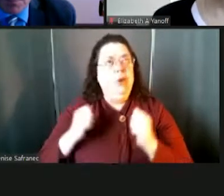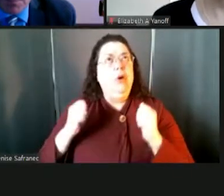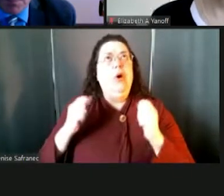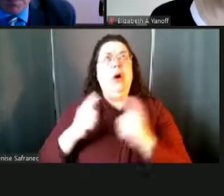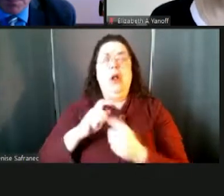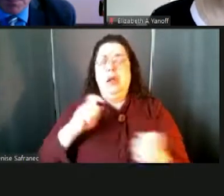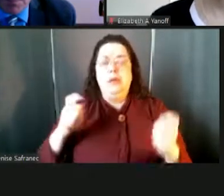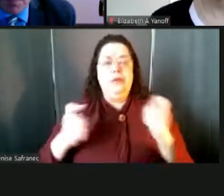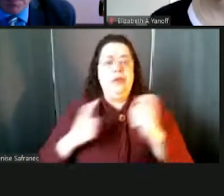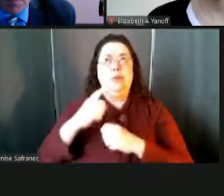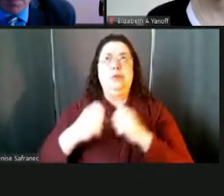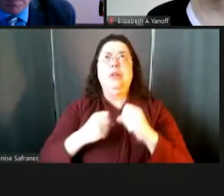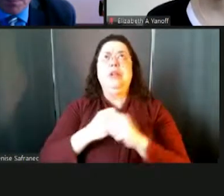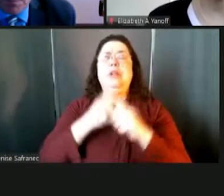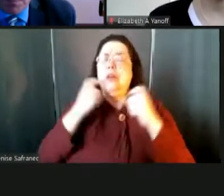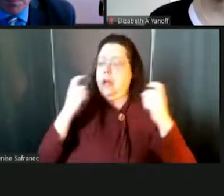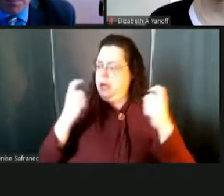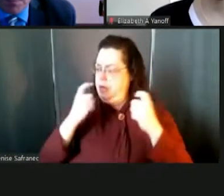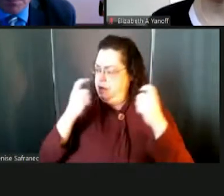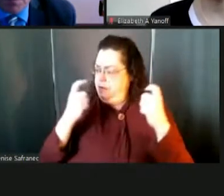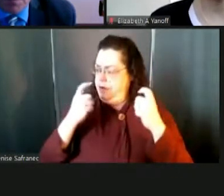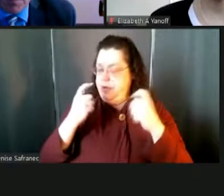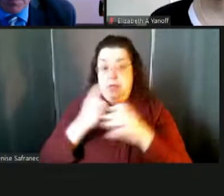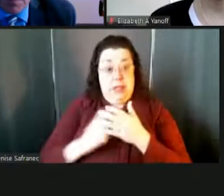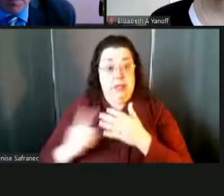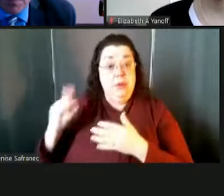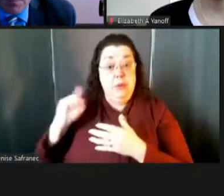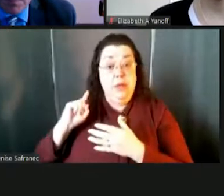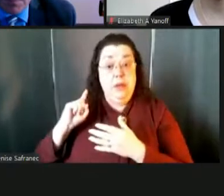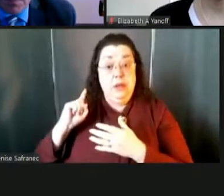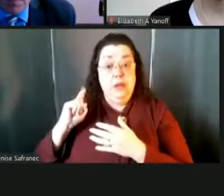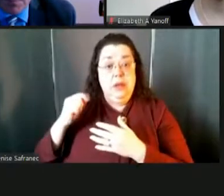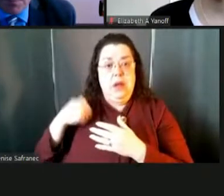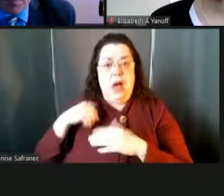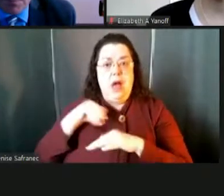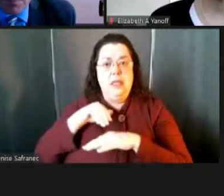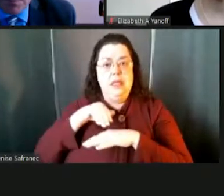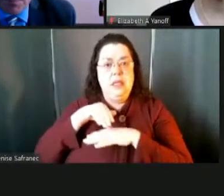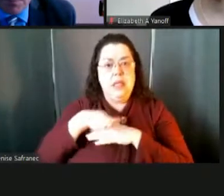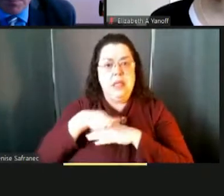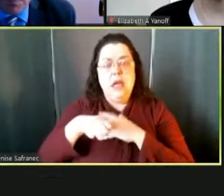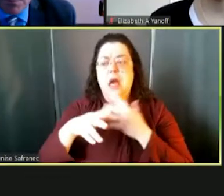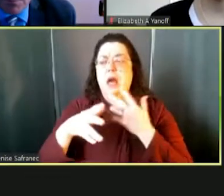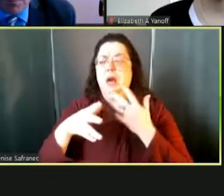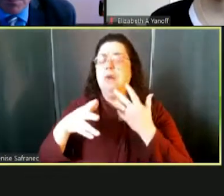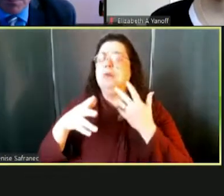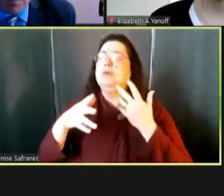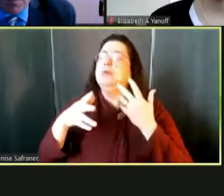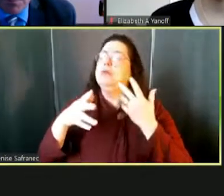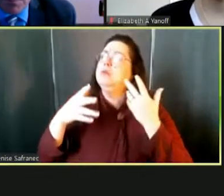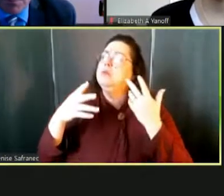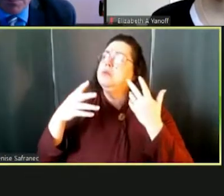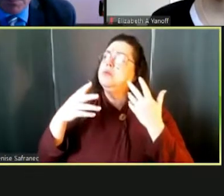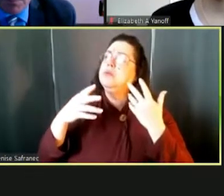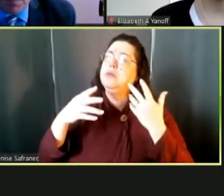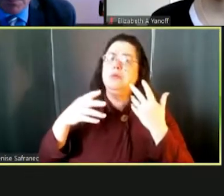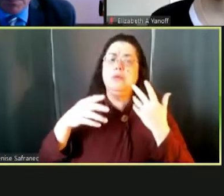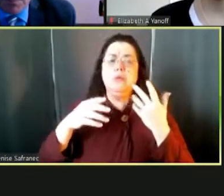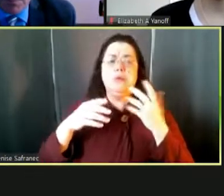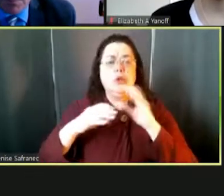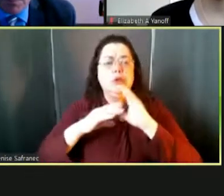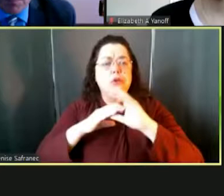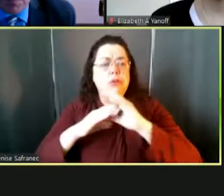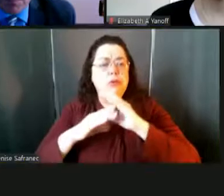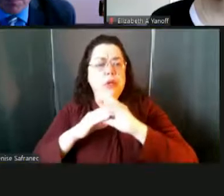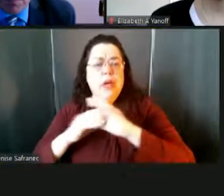anniversary, yeah, it was just this past week. And so I sent an email out to my staff on that one year anniversary, I sent a little message